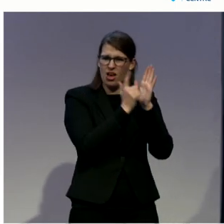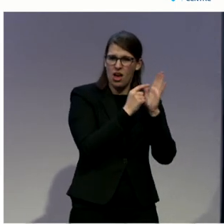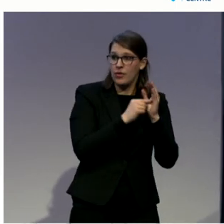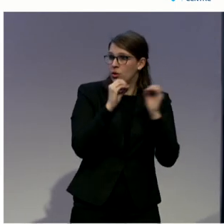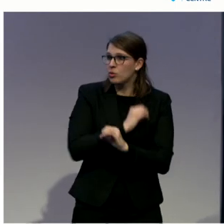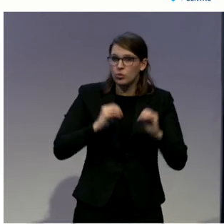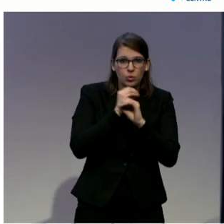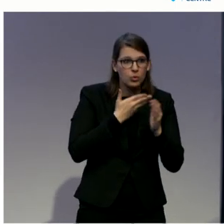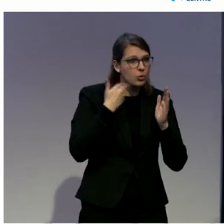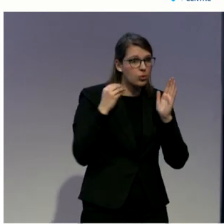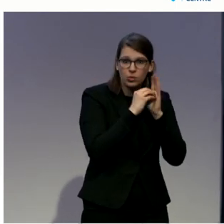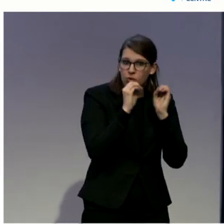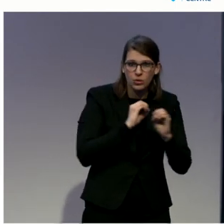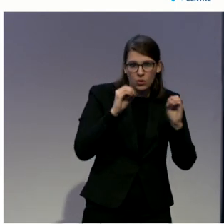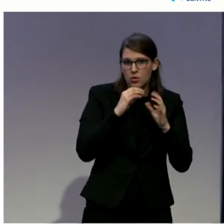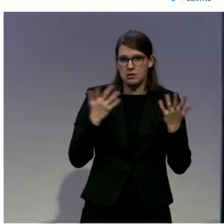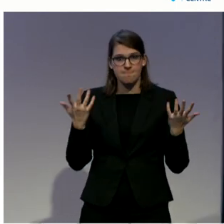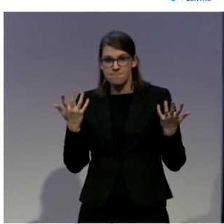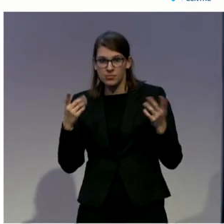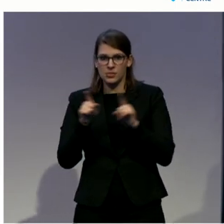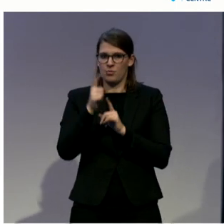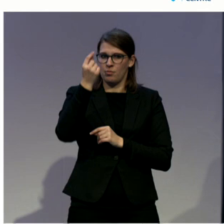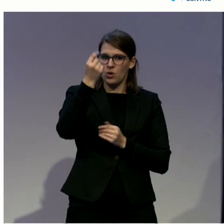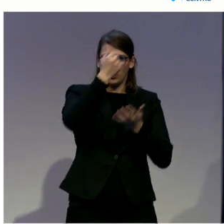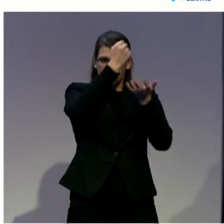There's also financial barriers and accessibility barriers.